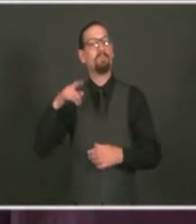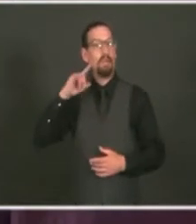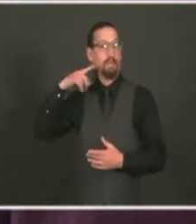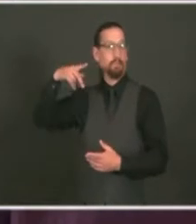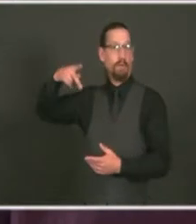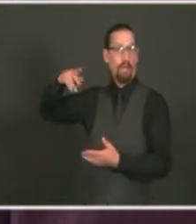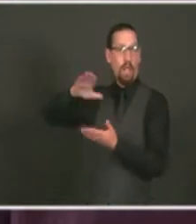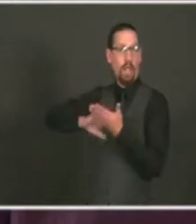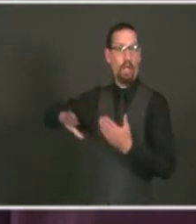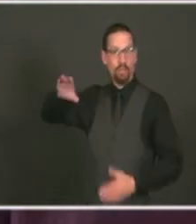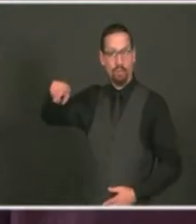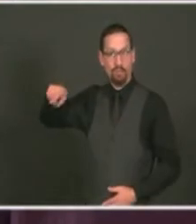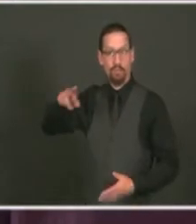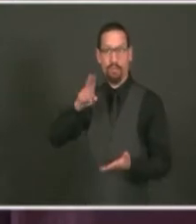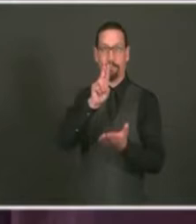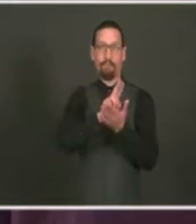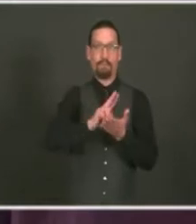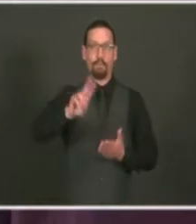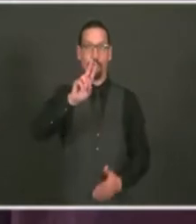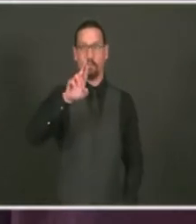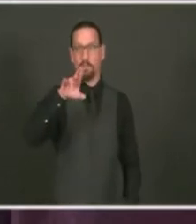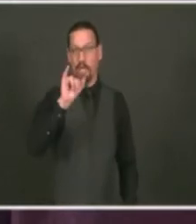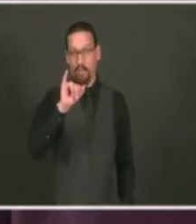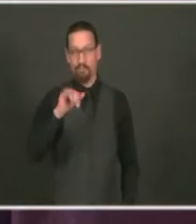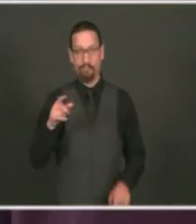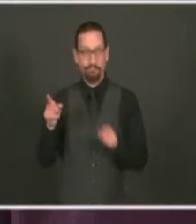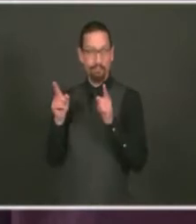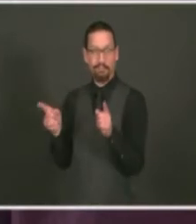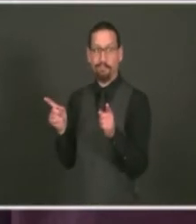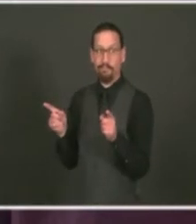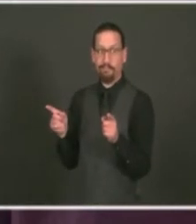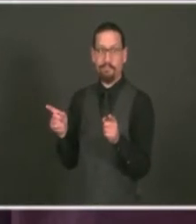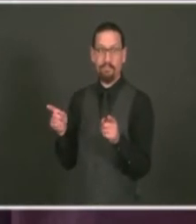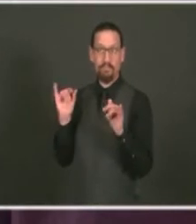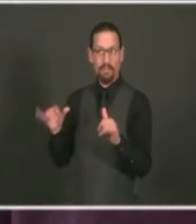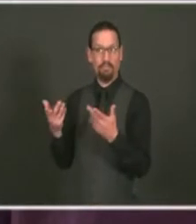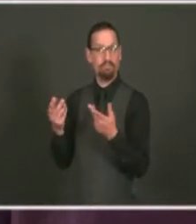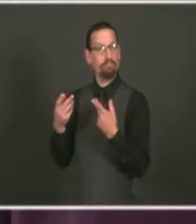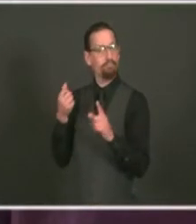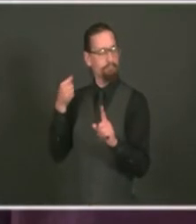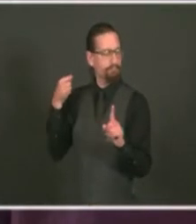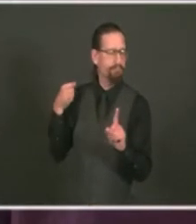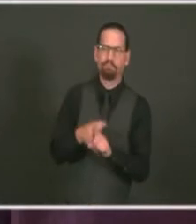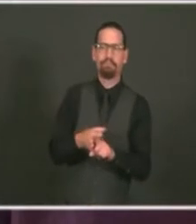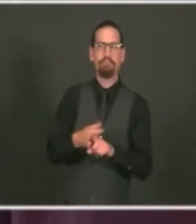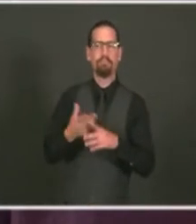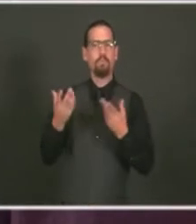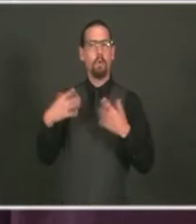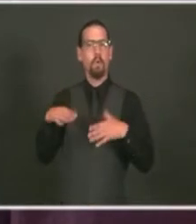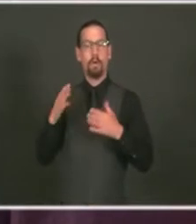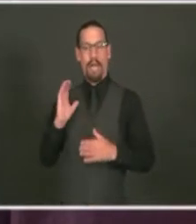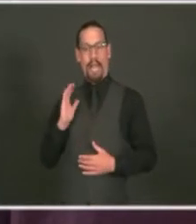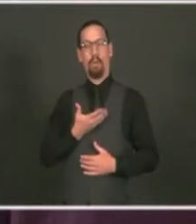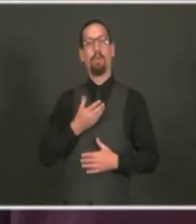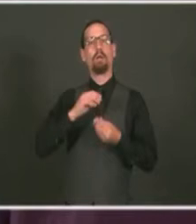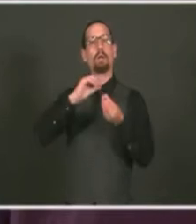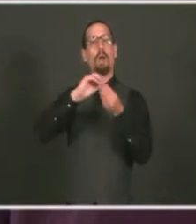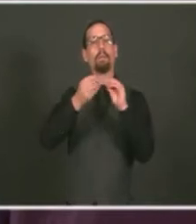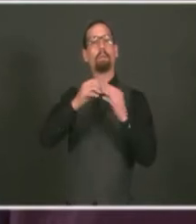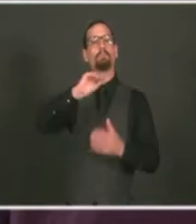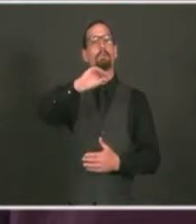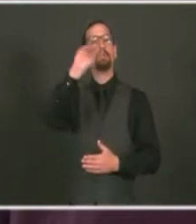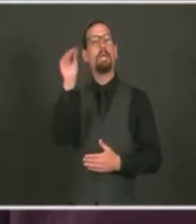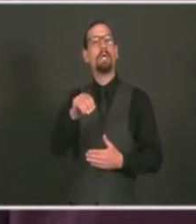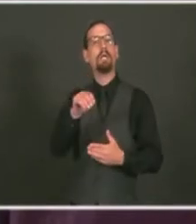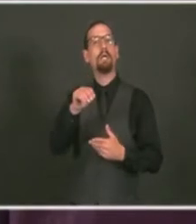And I've been asked, how has that impacted our overall number of cases? So I wanted to share a